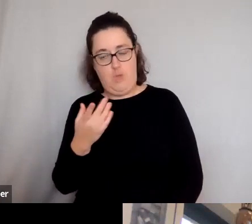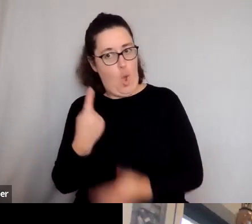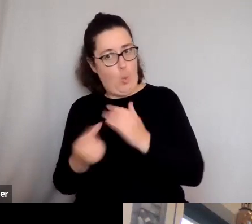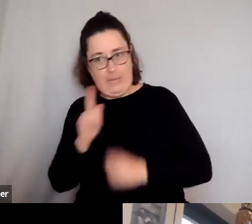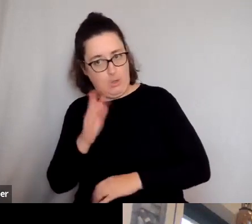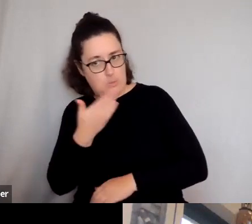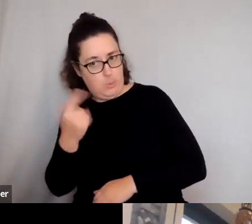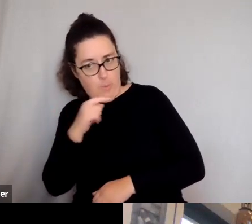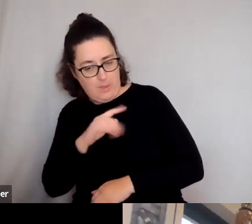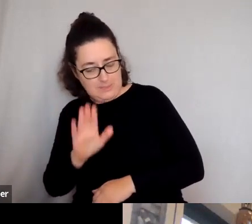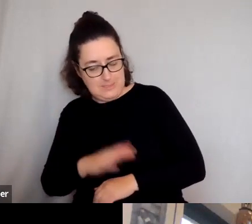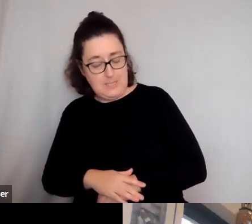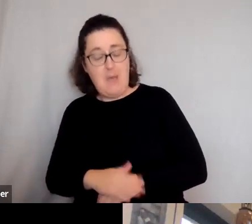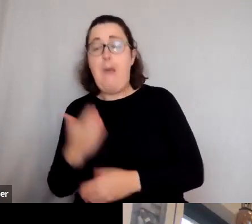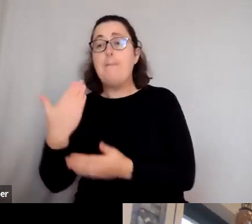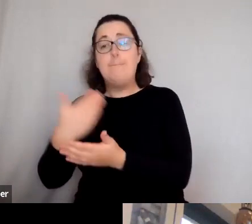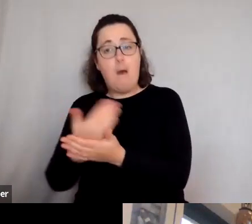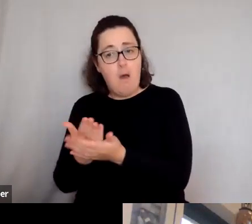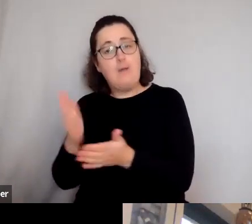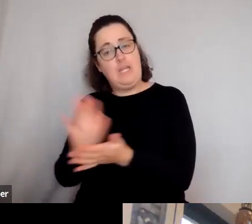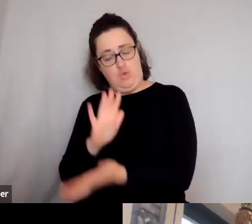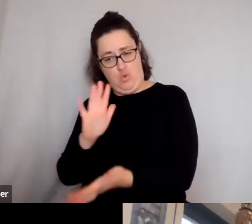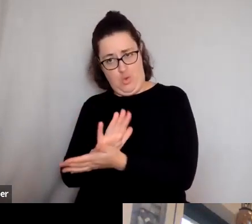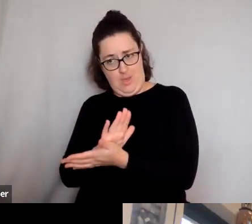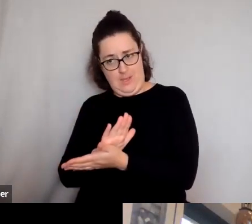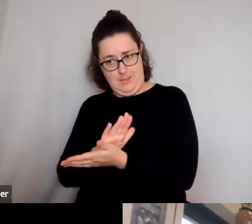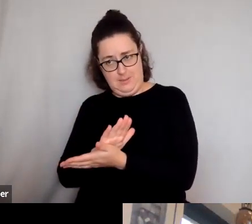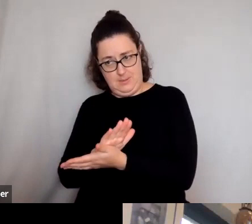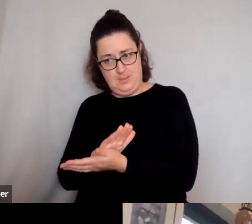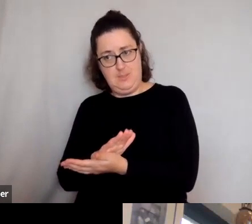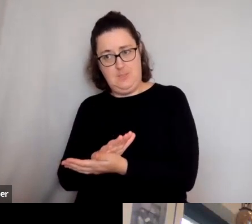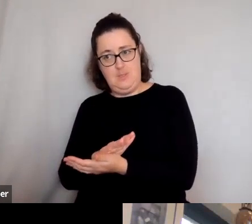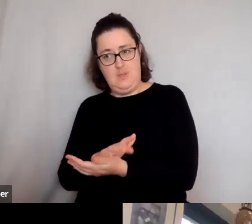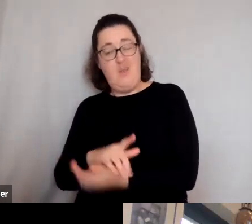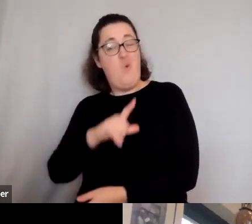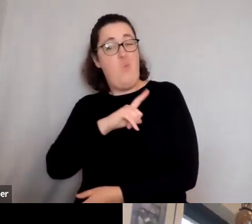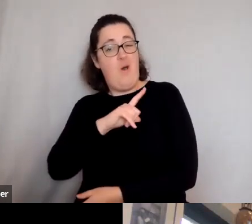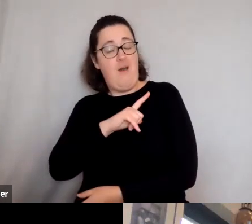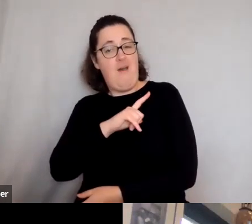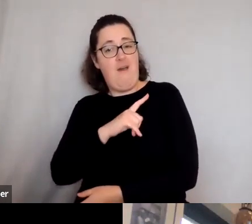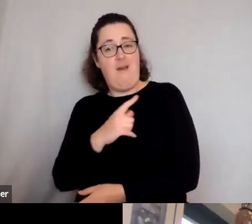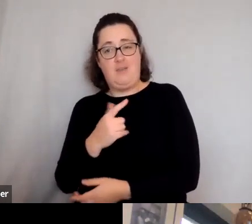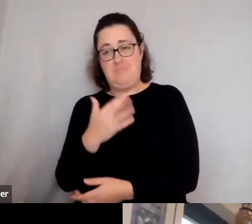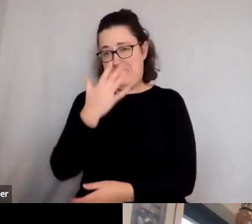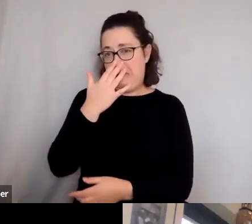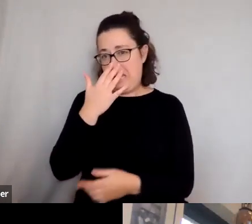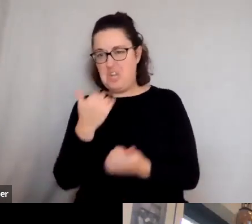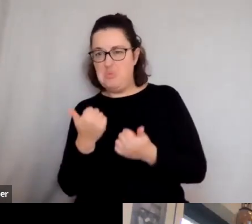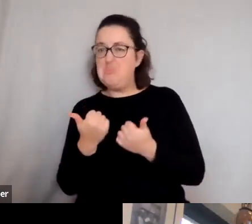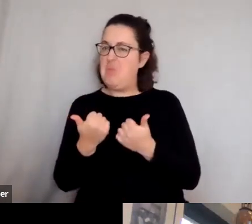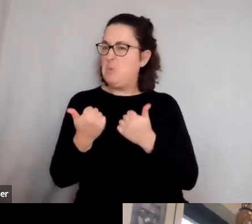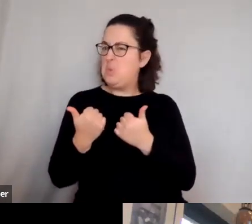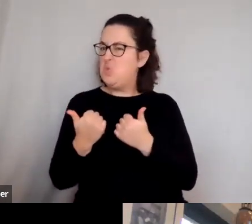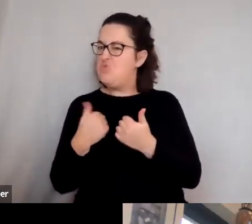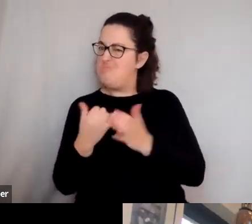I enjoyed it partly, I have to say, because I was, you know, in that kind of teenage way, I was good at it, you know, and when you're good at